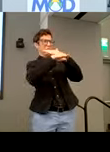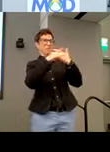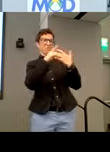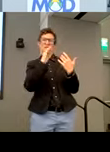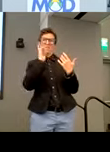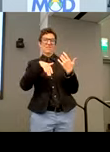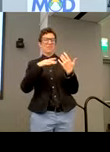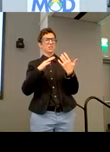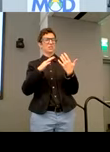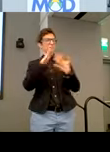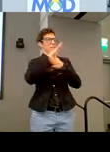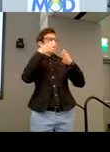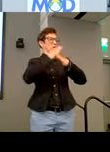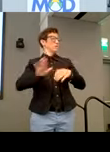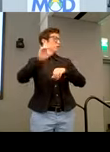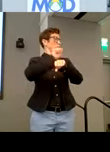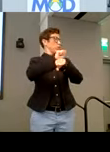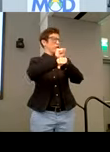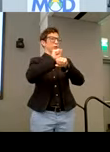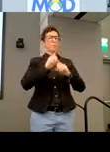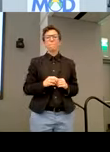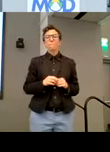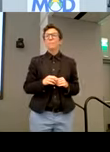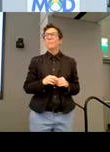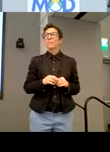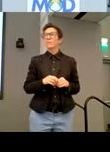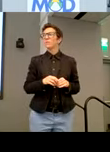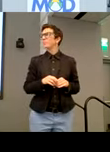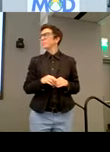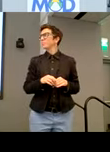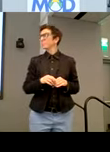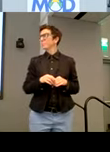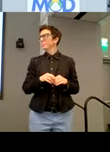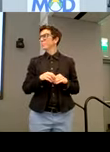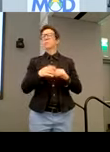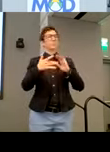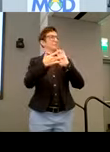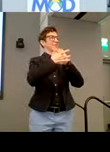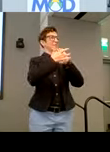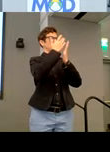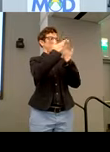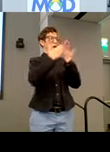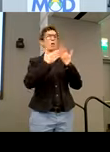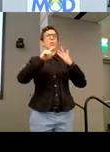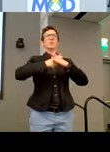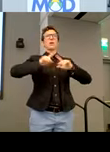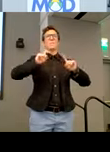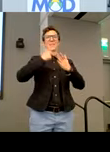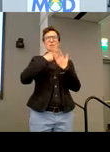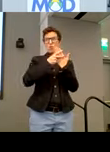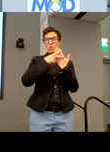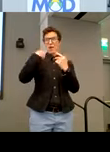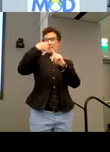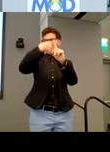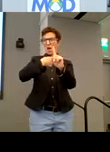the highlight of what they're working on. Um, and with the grant, with the technology, we'll be starting a pilot program, uh, next